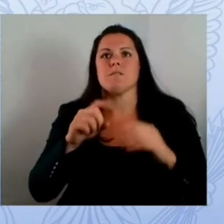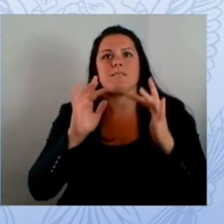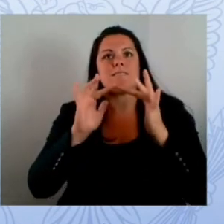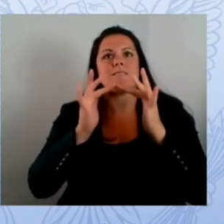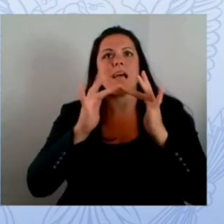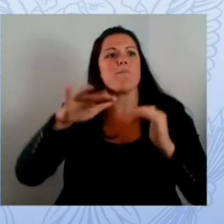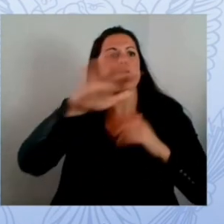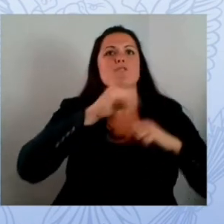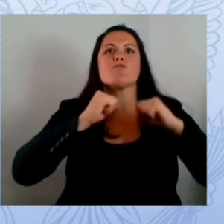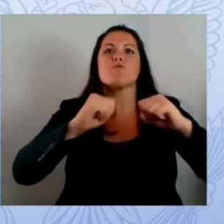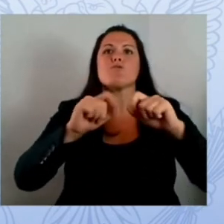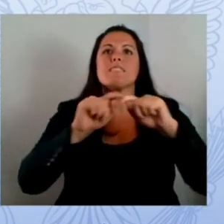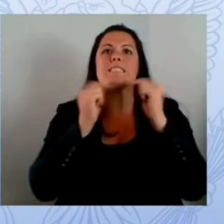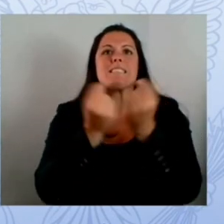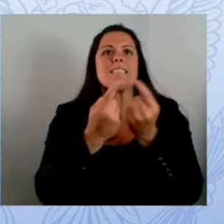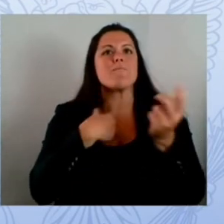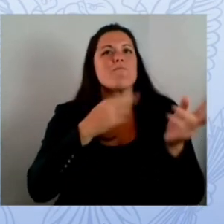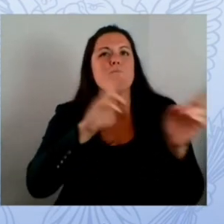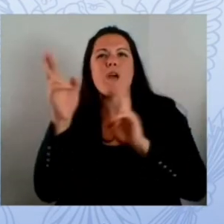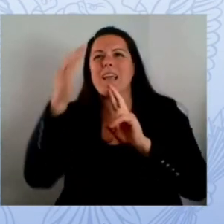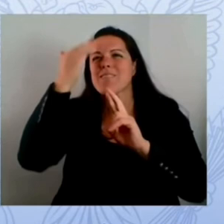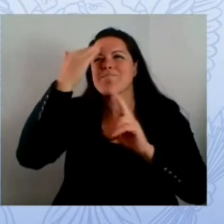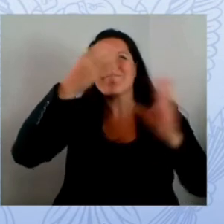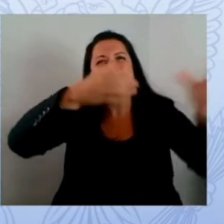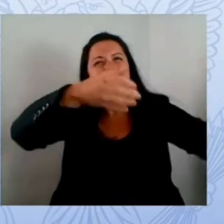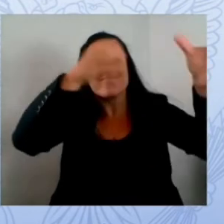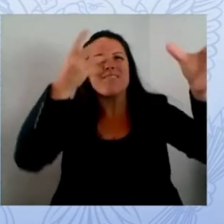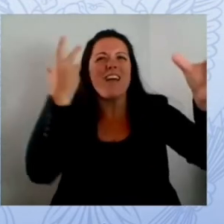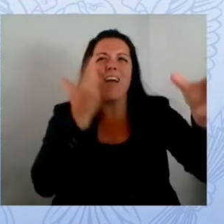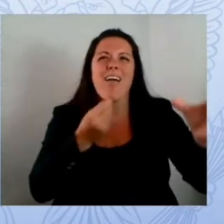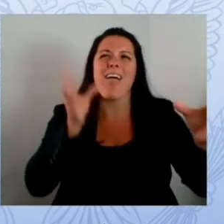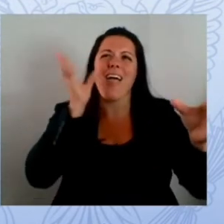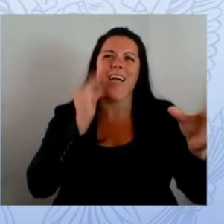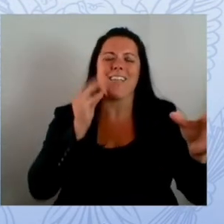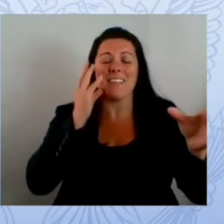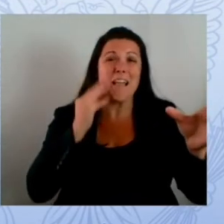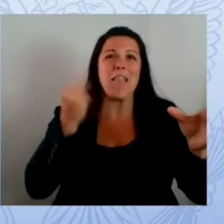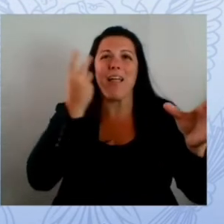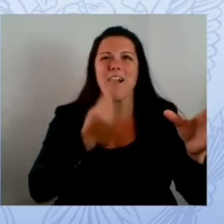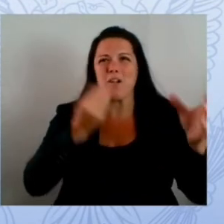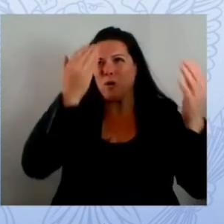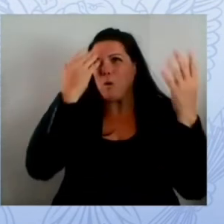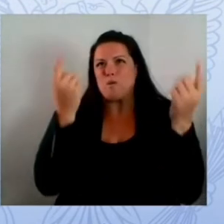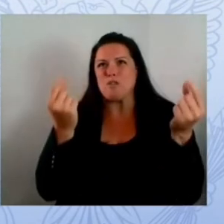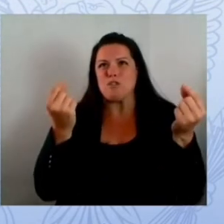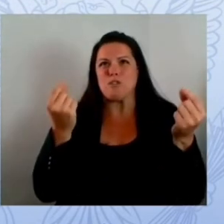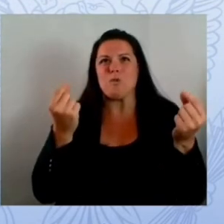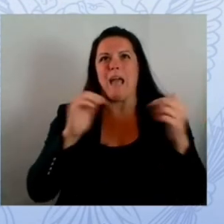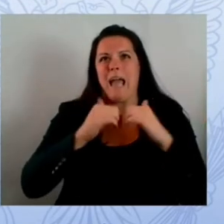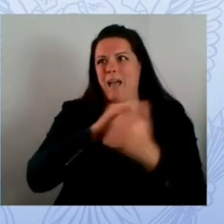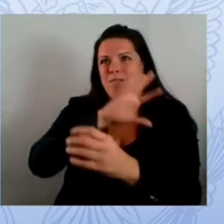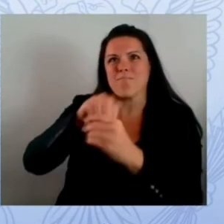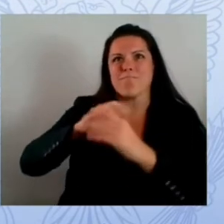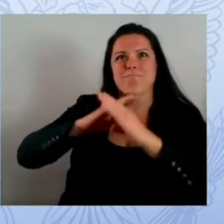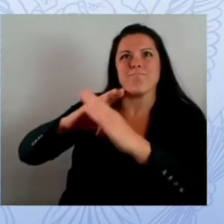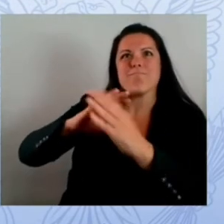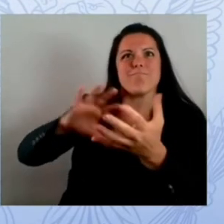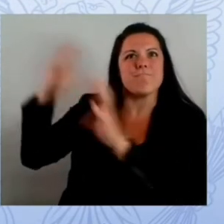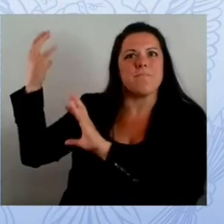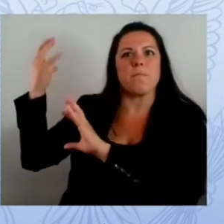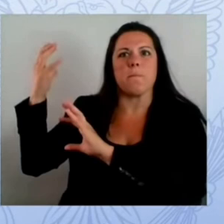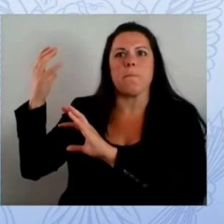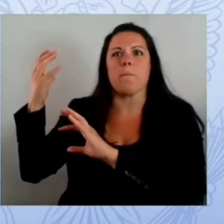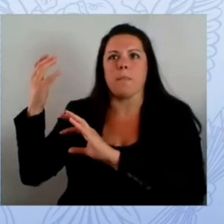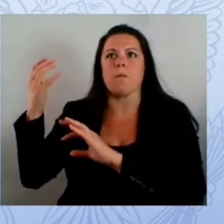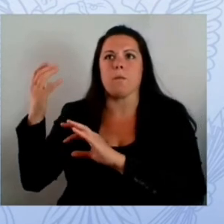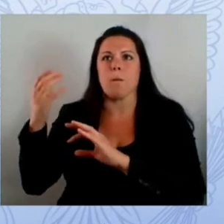in response and within this discipline and handling cyber threats and we had uh 15 personnel and more on the ground